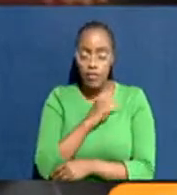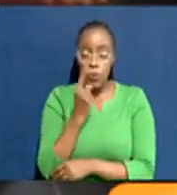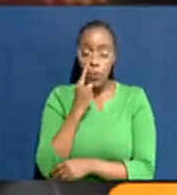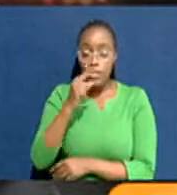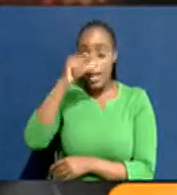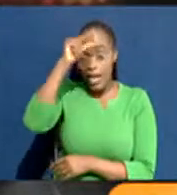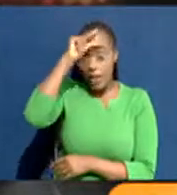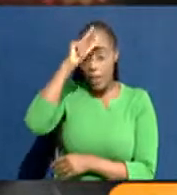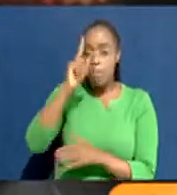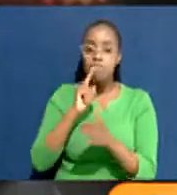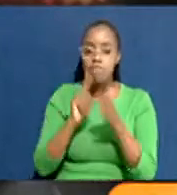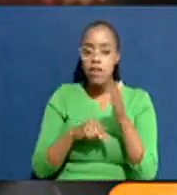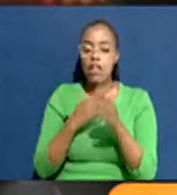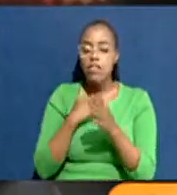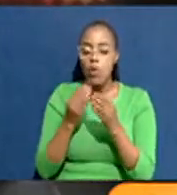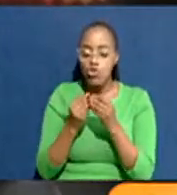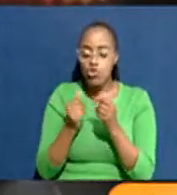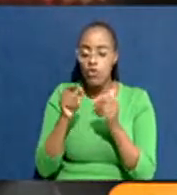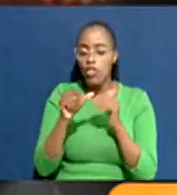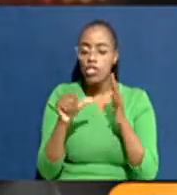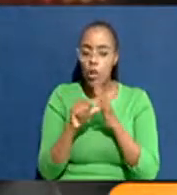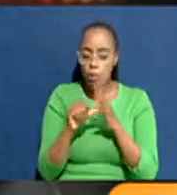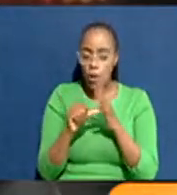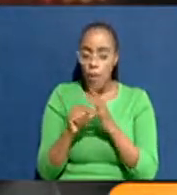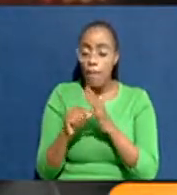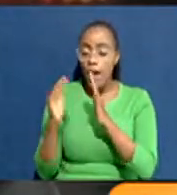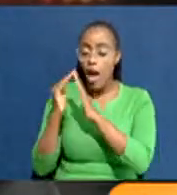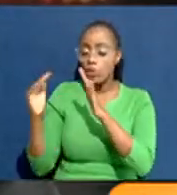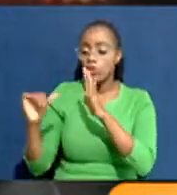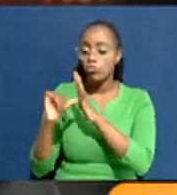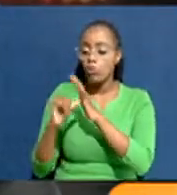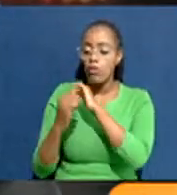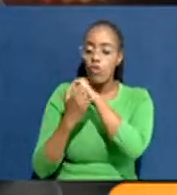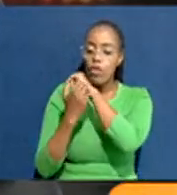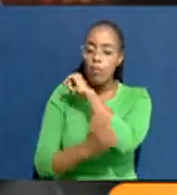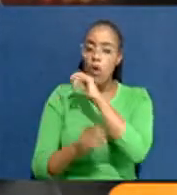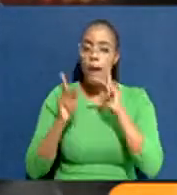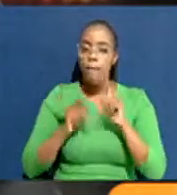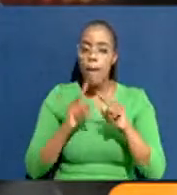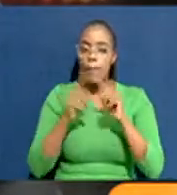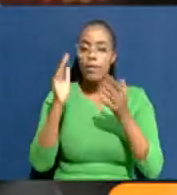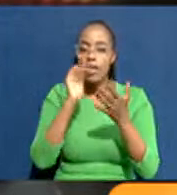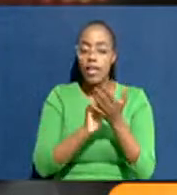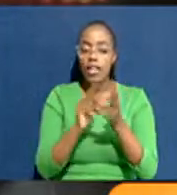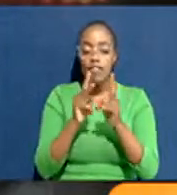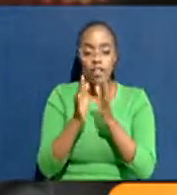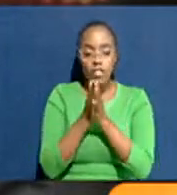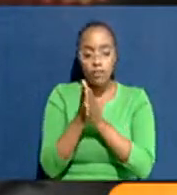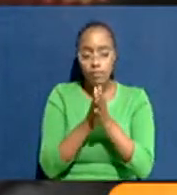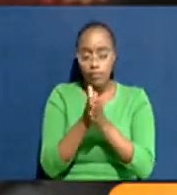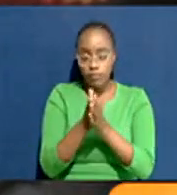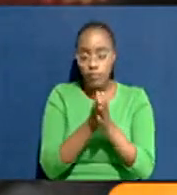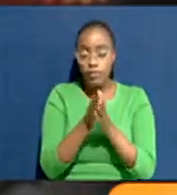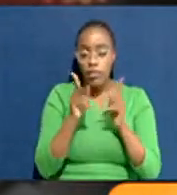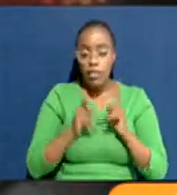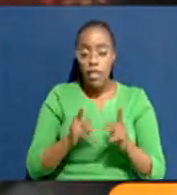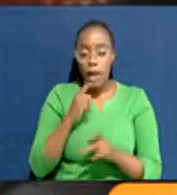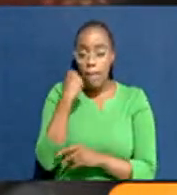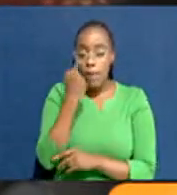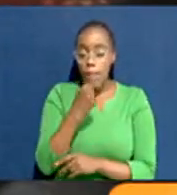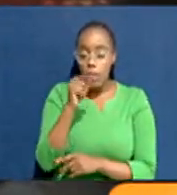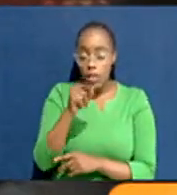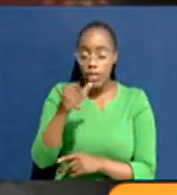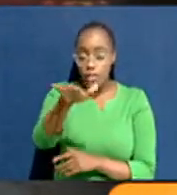government is saying that they want to solve this housing problem for the poor. Yeah. But again, what is very interesting, I mean, and for people who in this